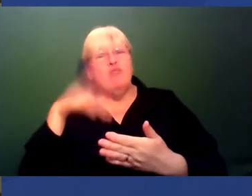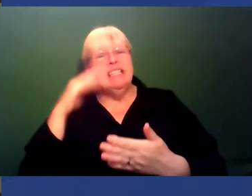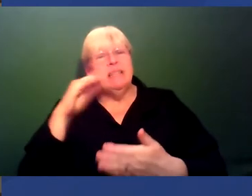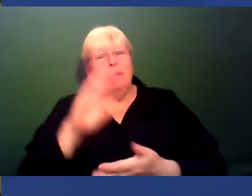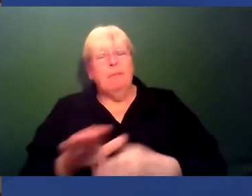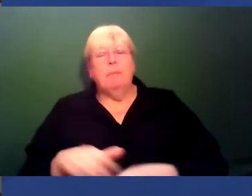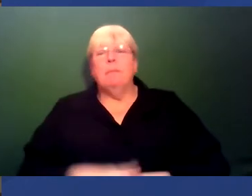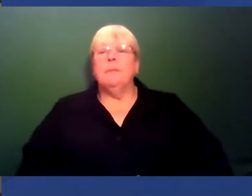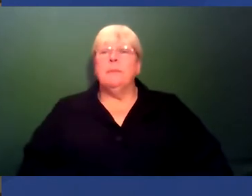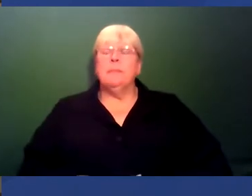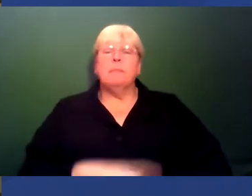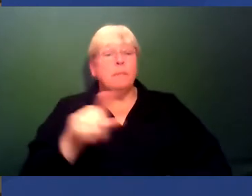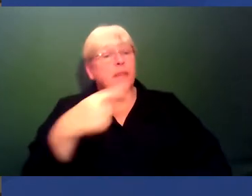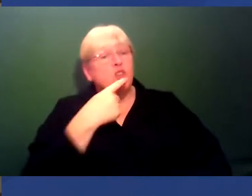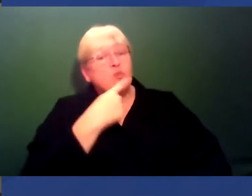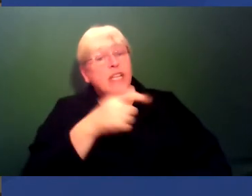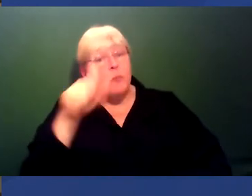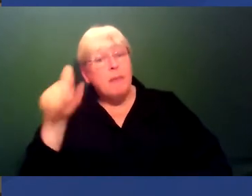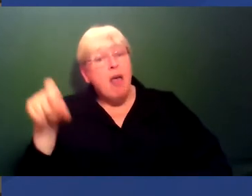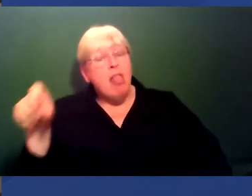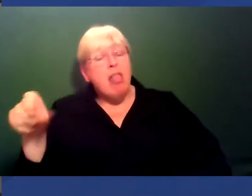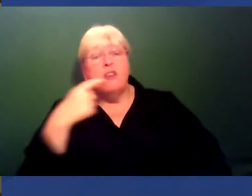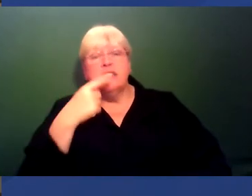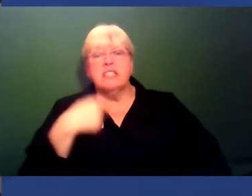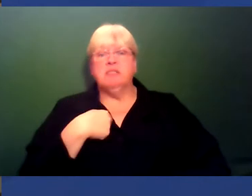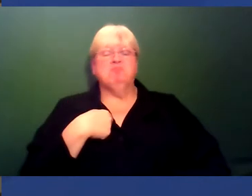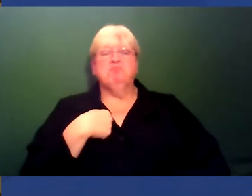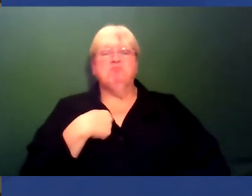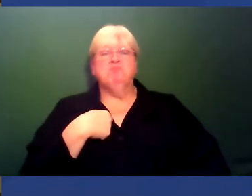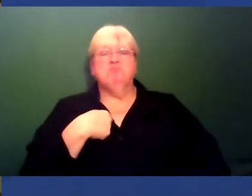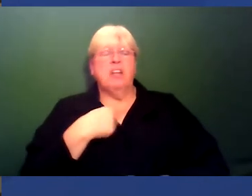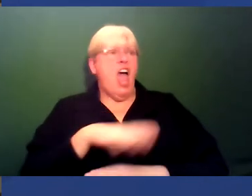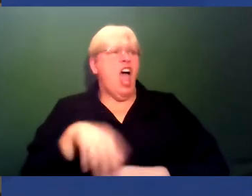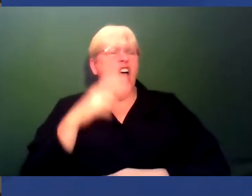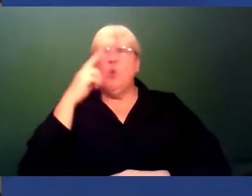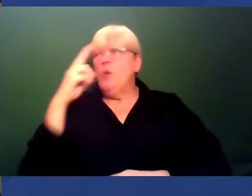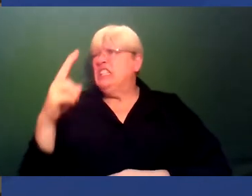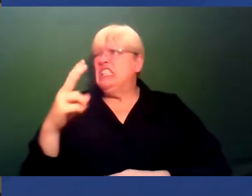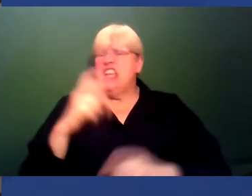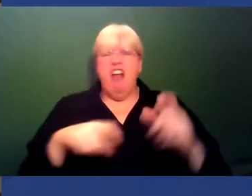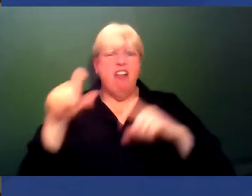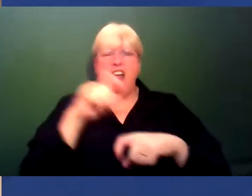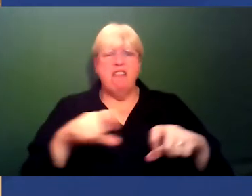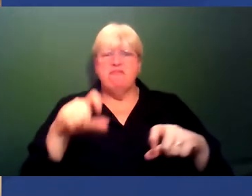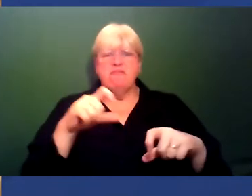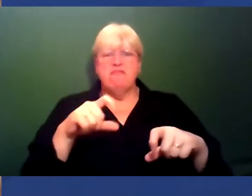What do you say to people that, who say, we don't see colour, we don't see race, we treat everybody equally?